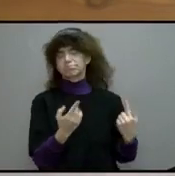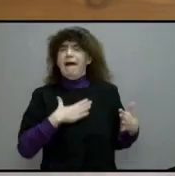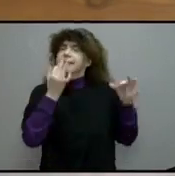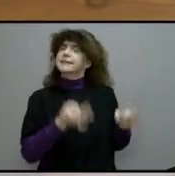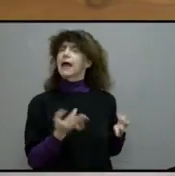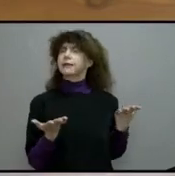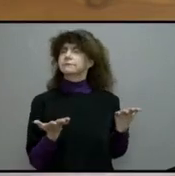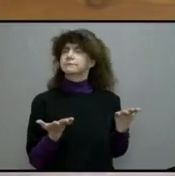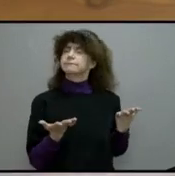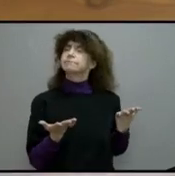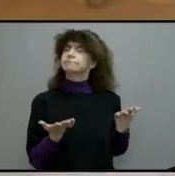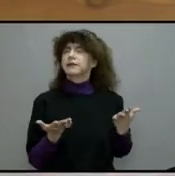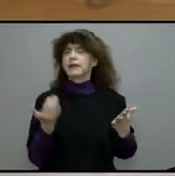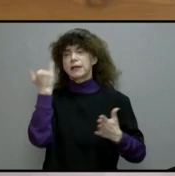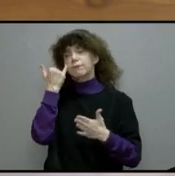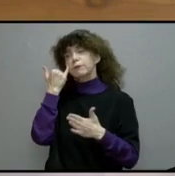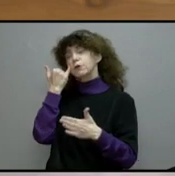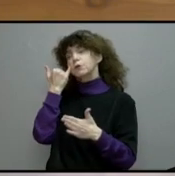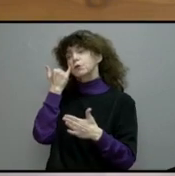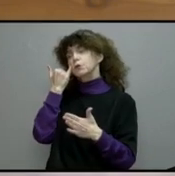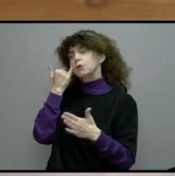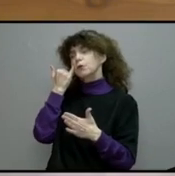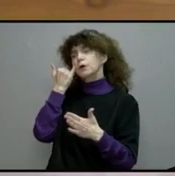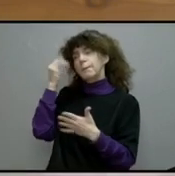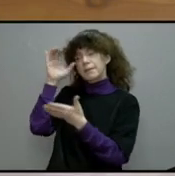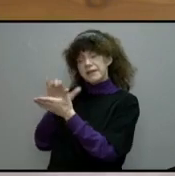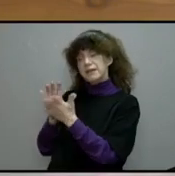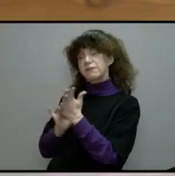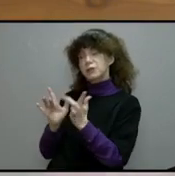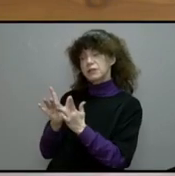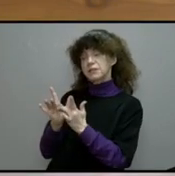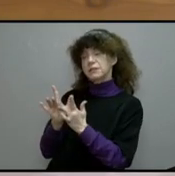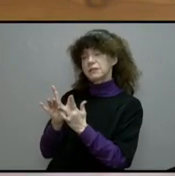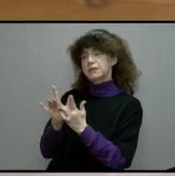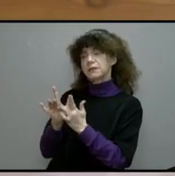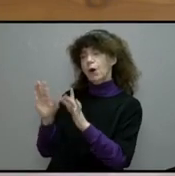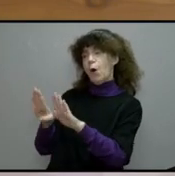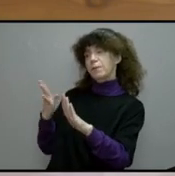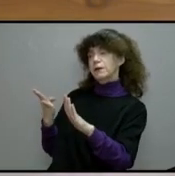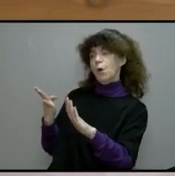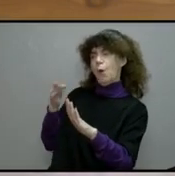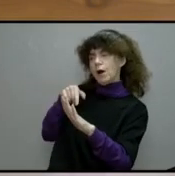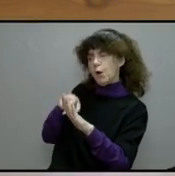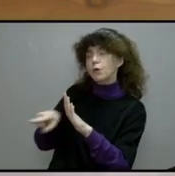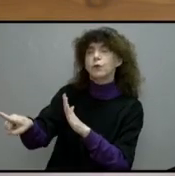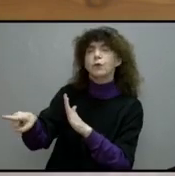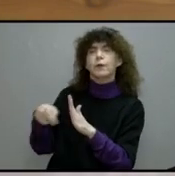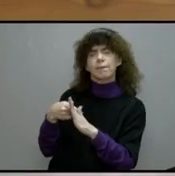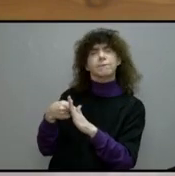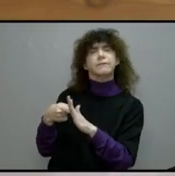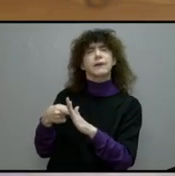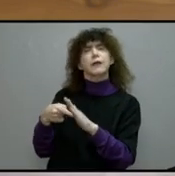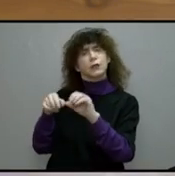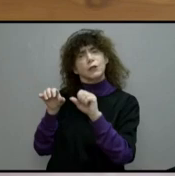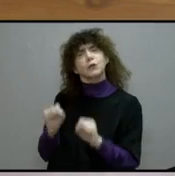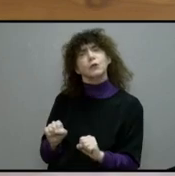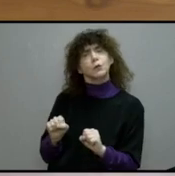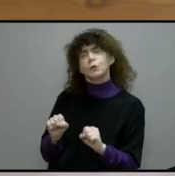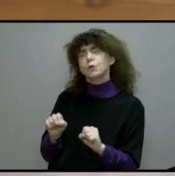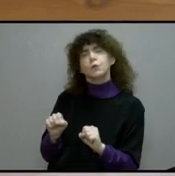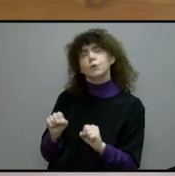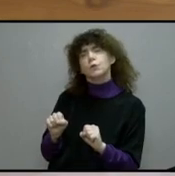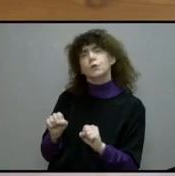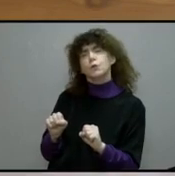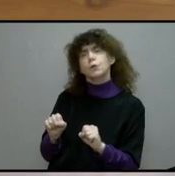if you do enter the fold through Christ, the door, contrary to popular opinion, you will not